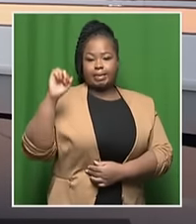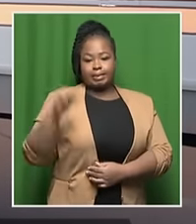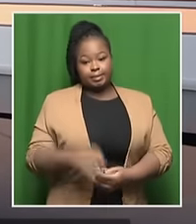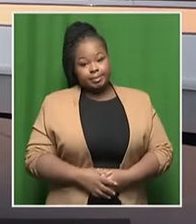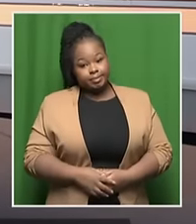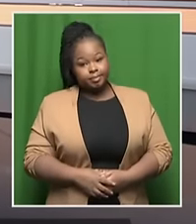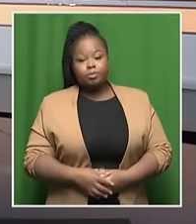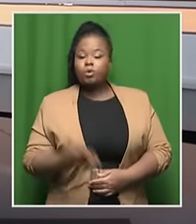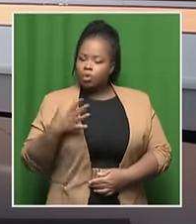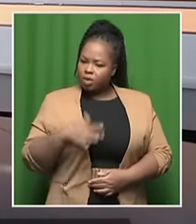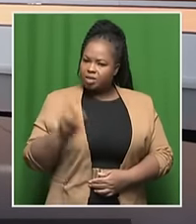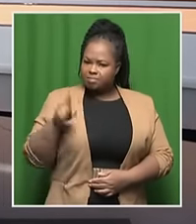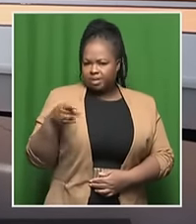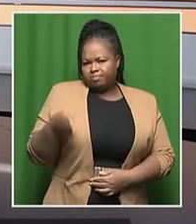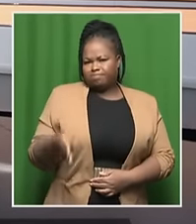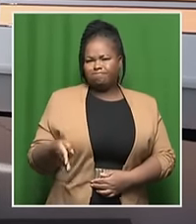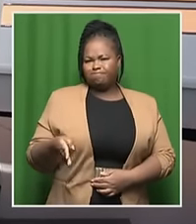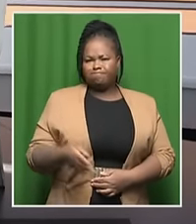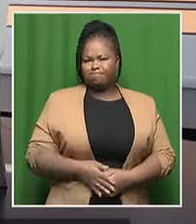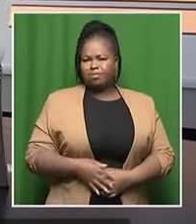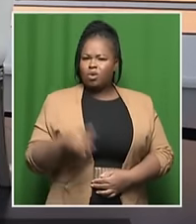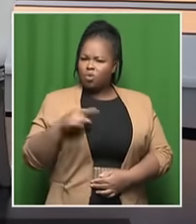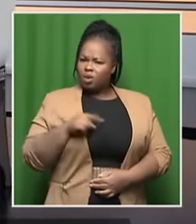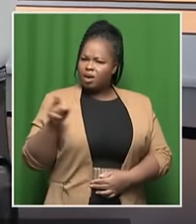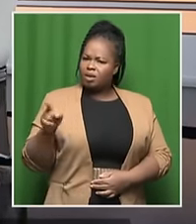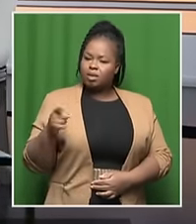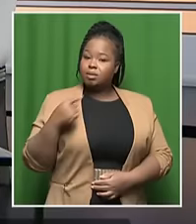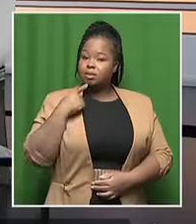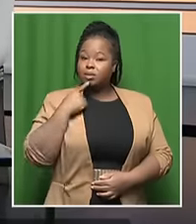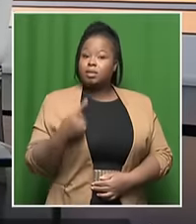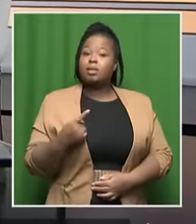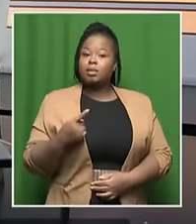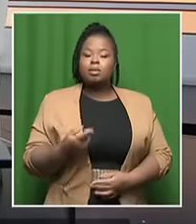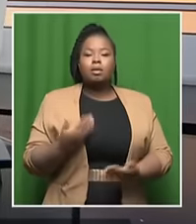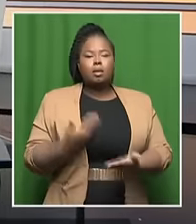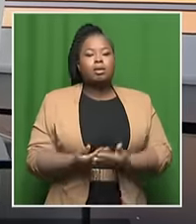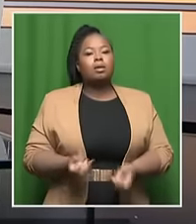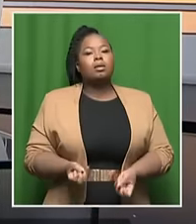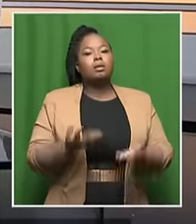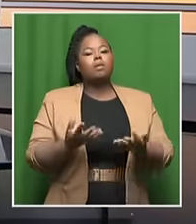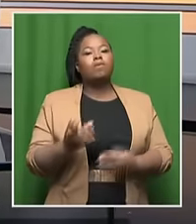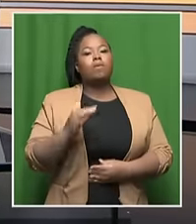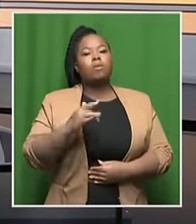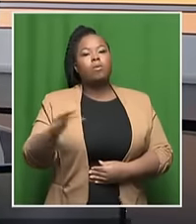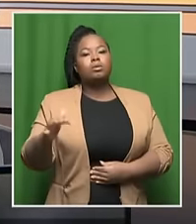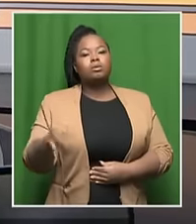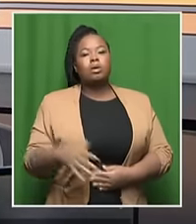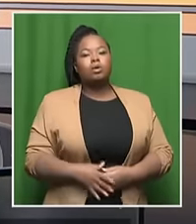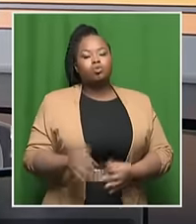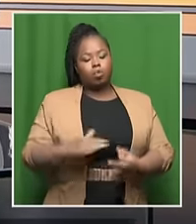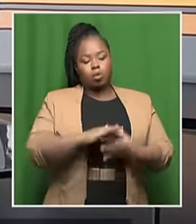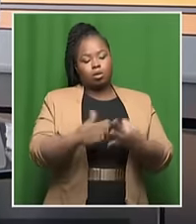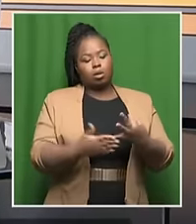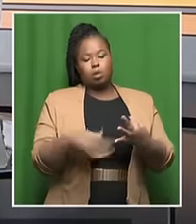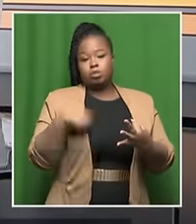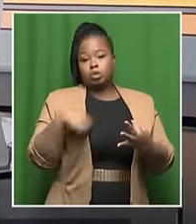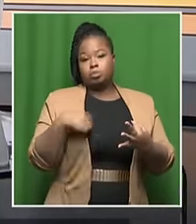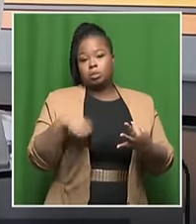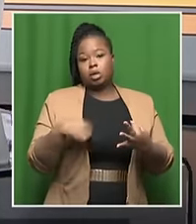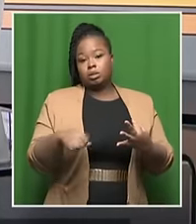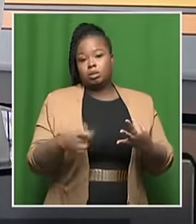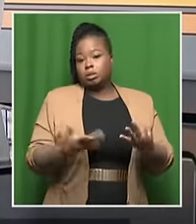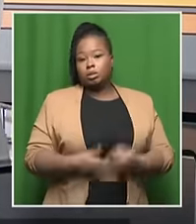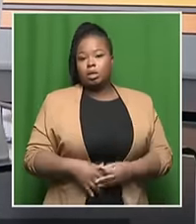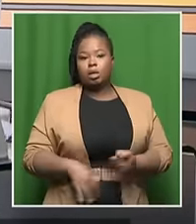We wanted them to be with us because they say they are able to supply water to municipal customers, and localised water challenges